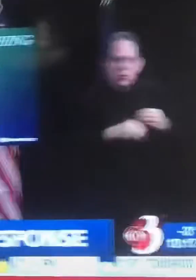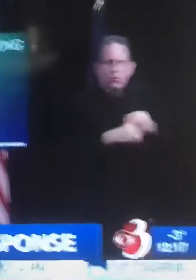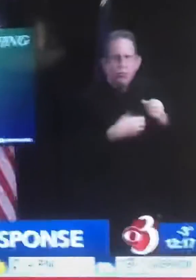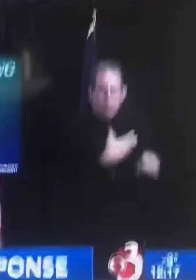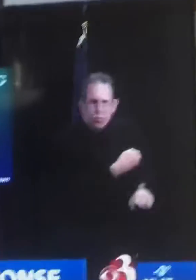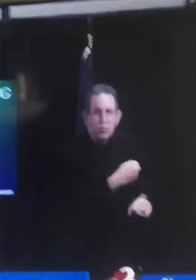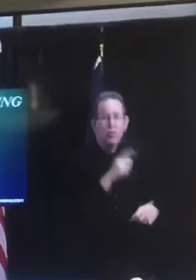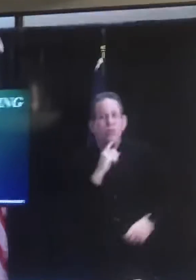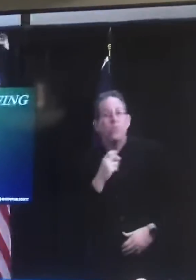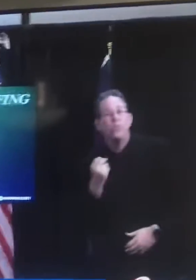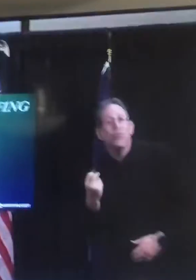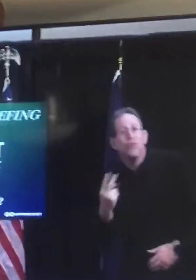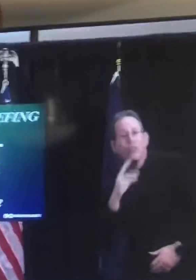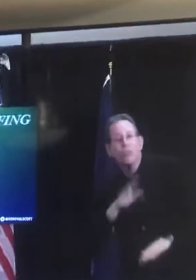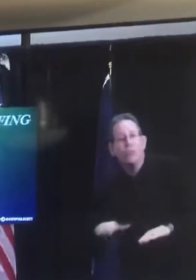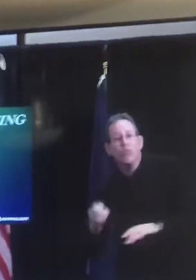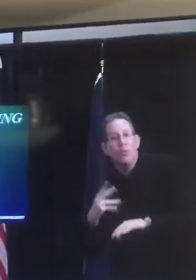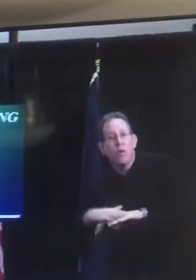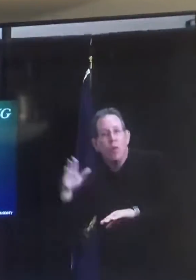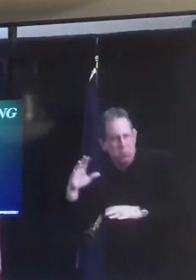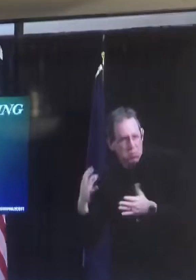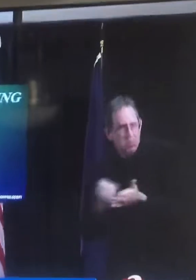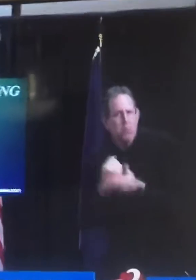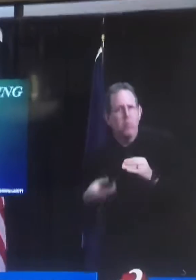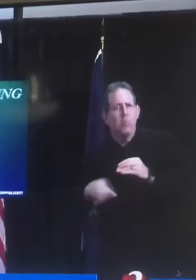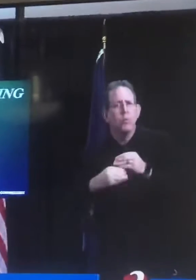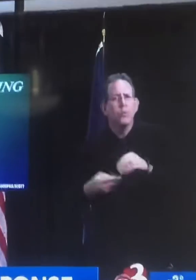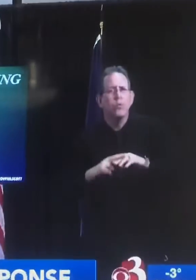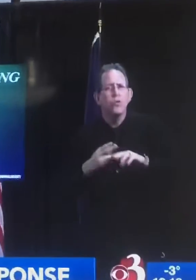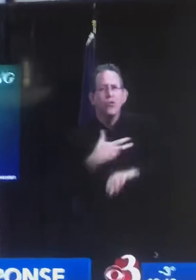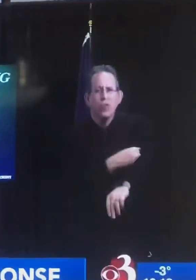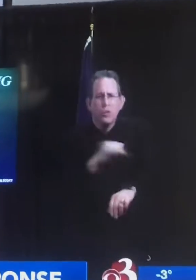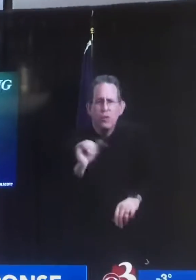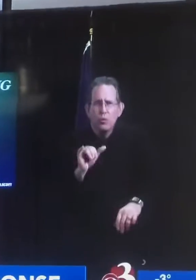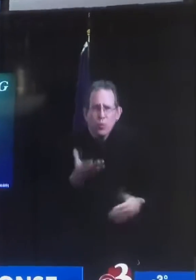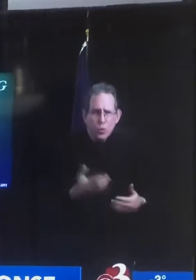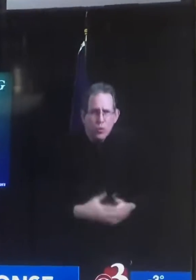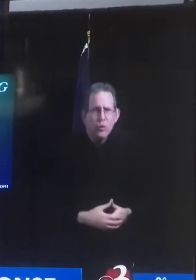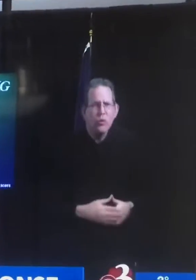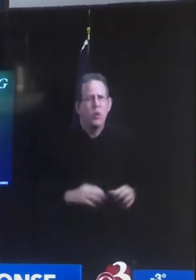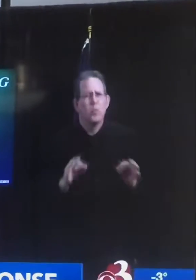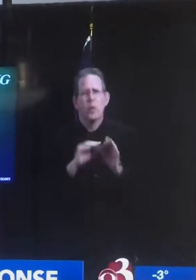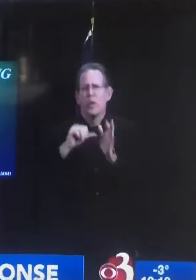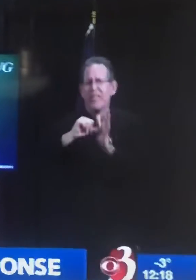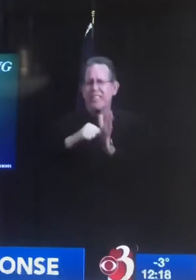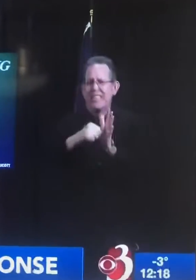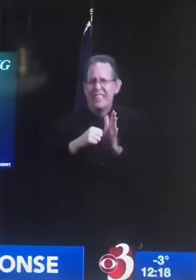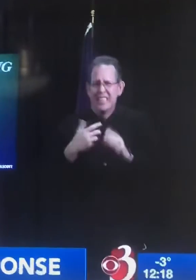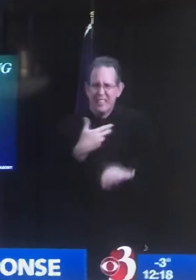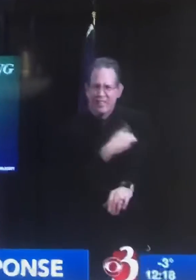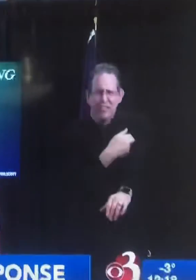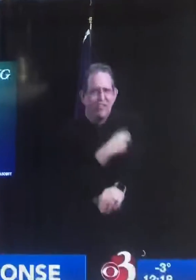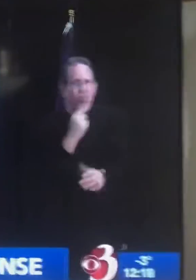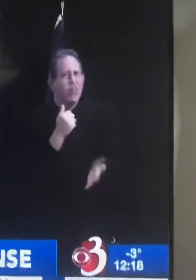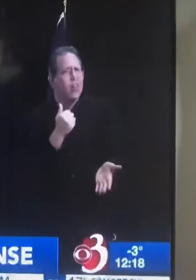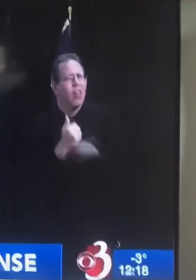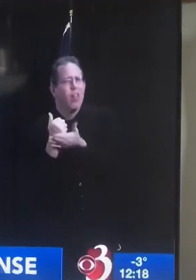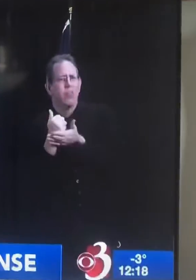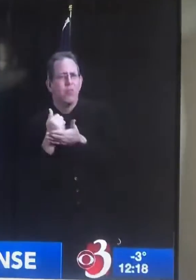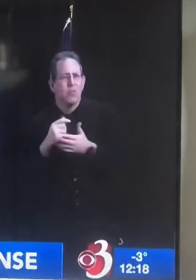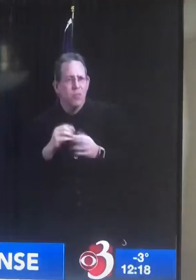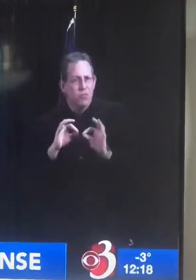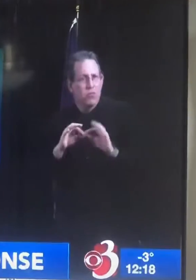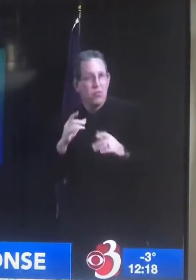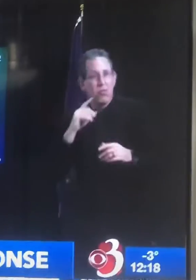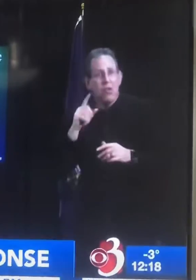and others. But taking additional precautions is also Vaccines don't work. Like wearing a mask Vaccines do not